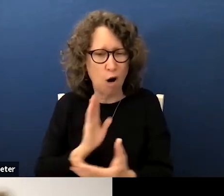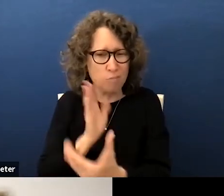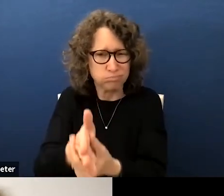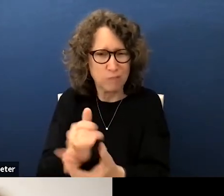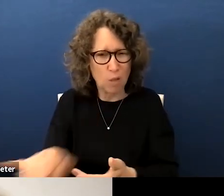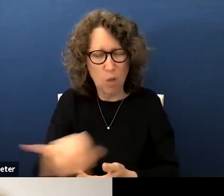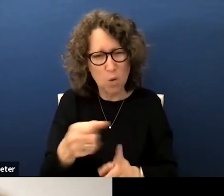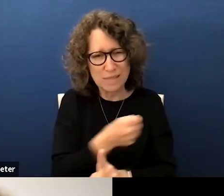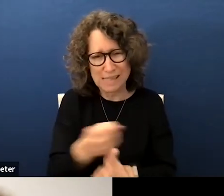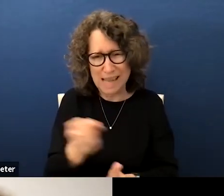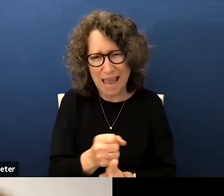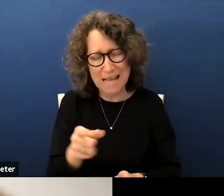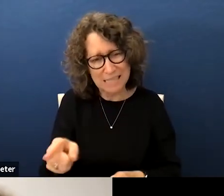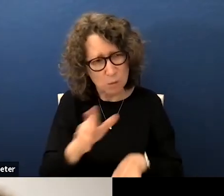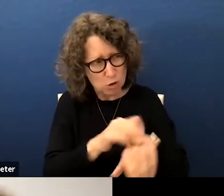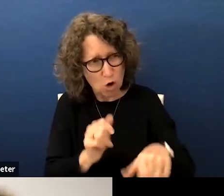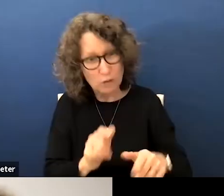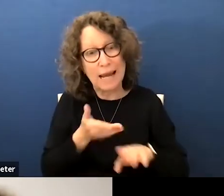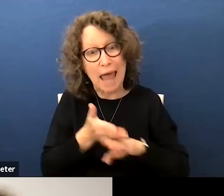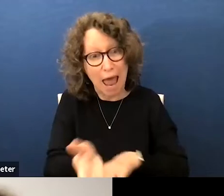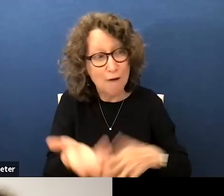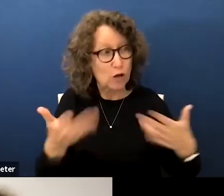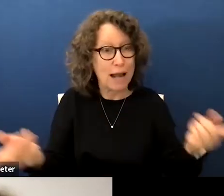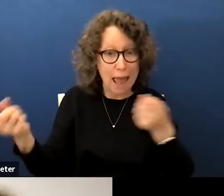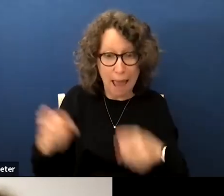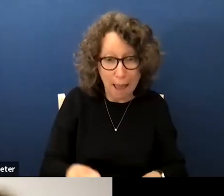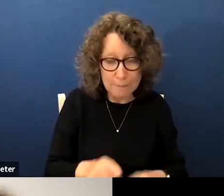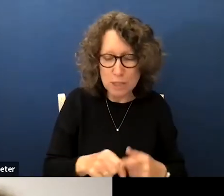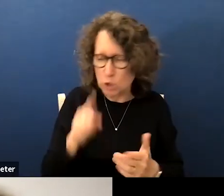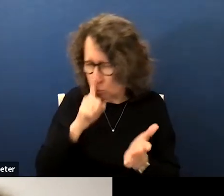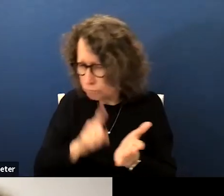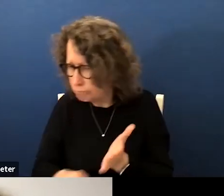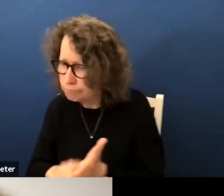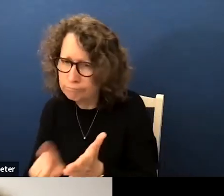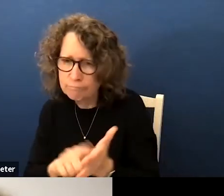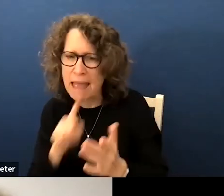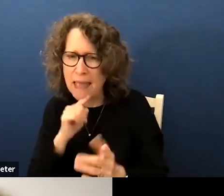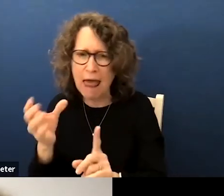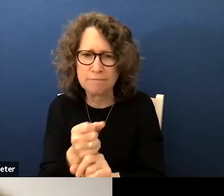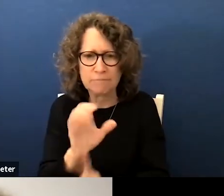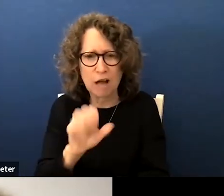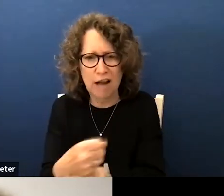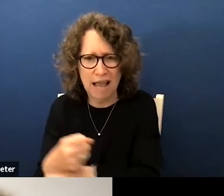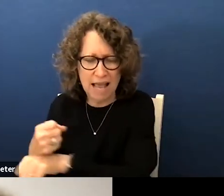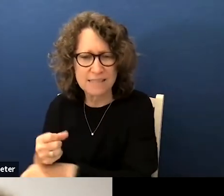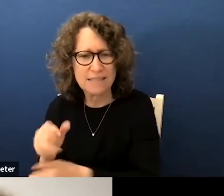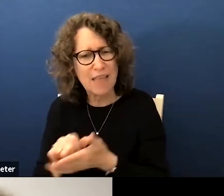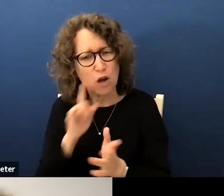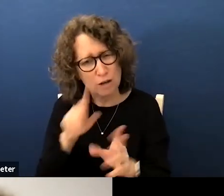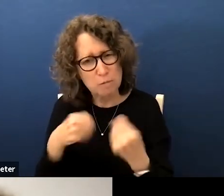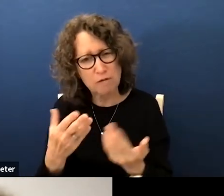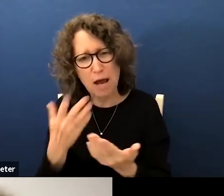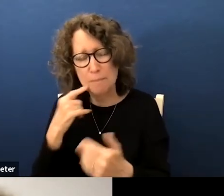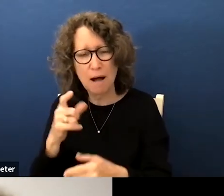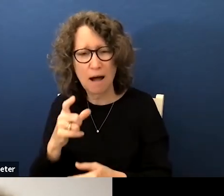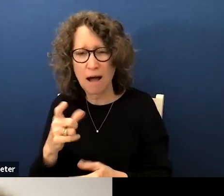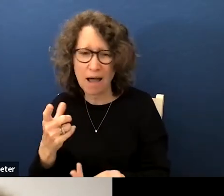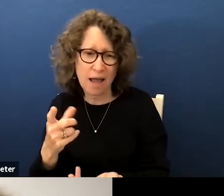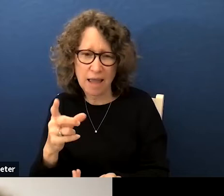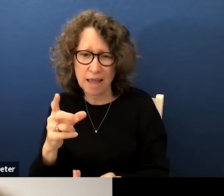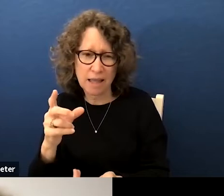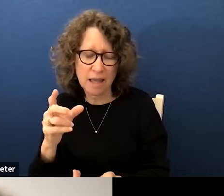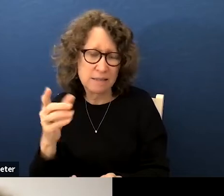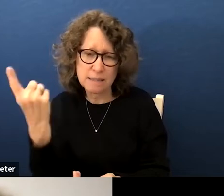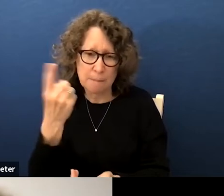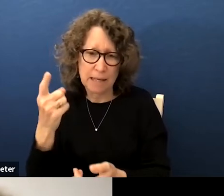these attacks he was called in after the fact to investigate and arrest a service that could have been provided by a deputy stationed off